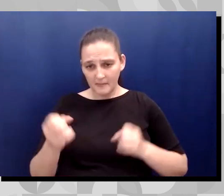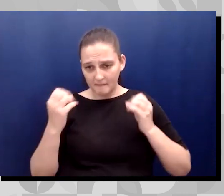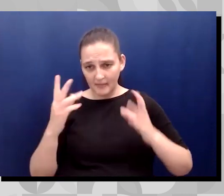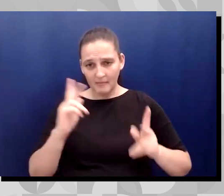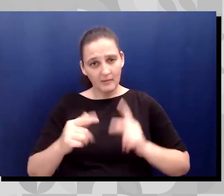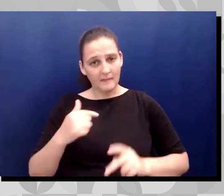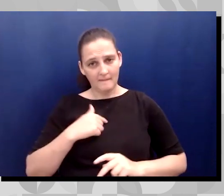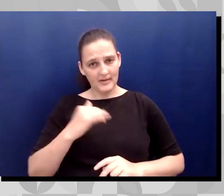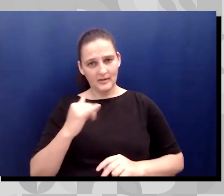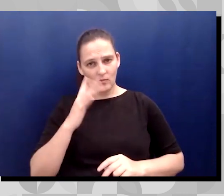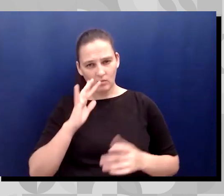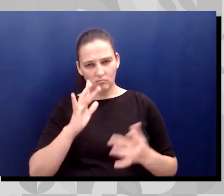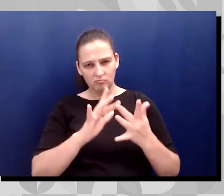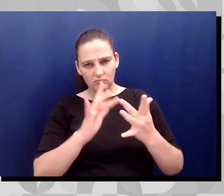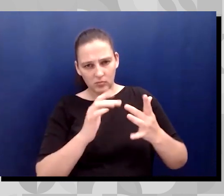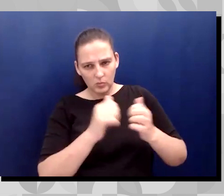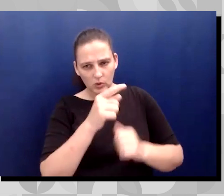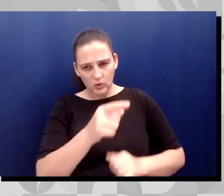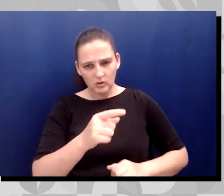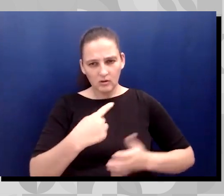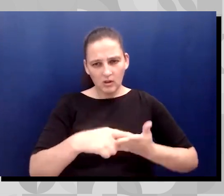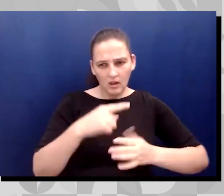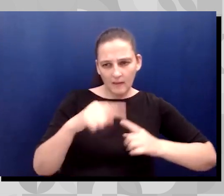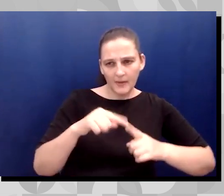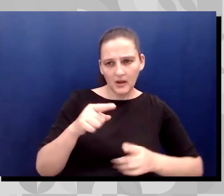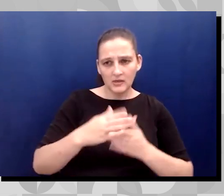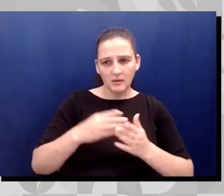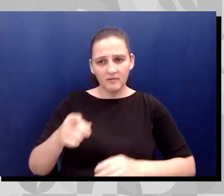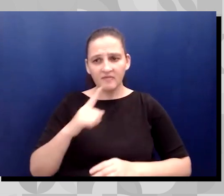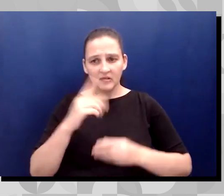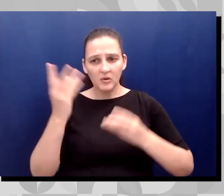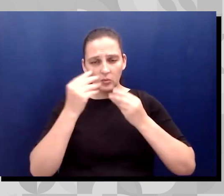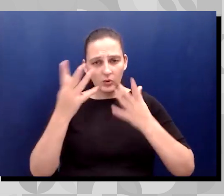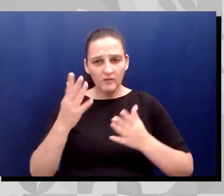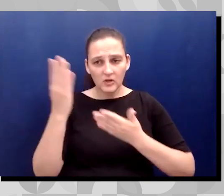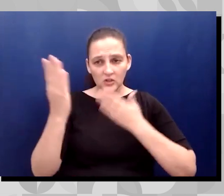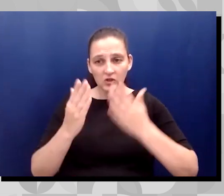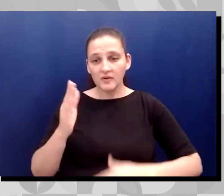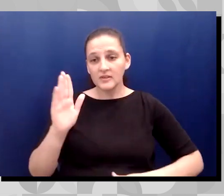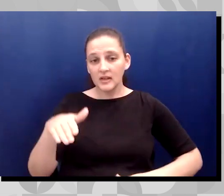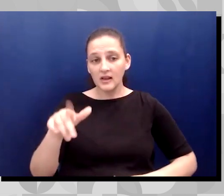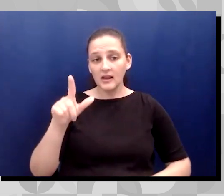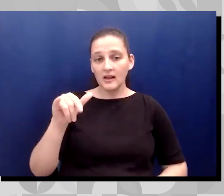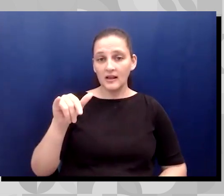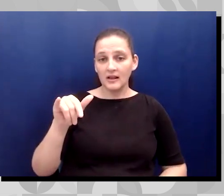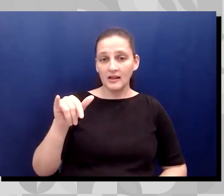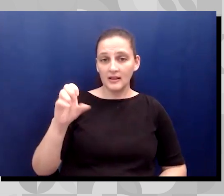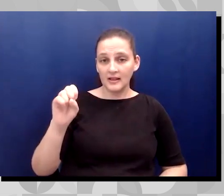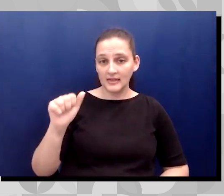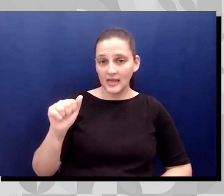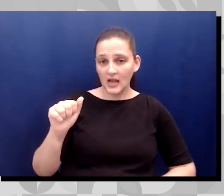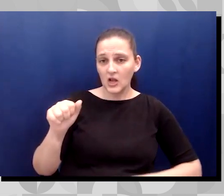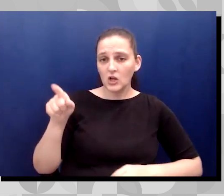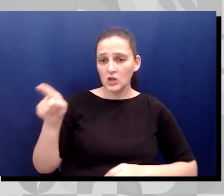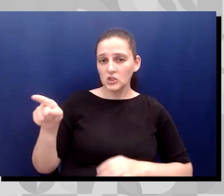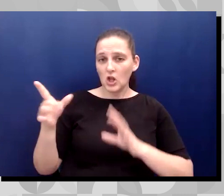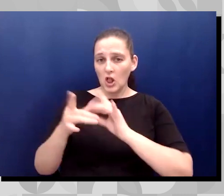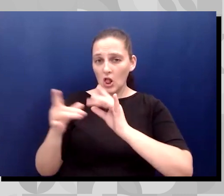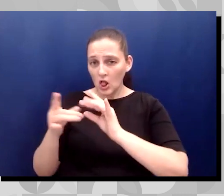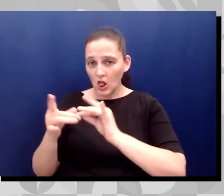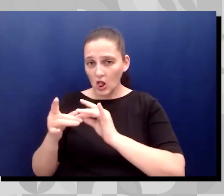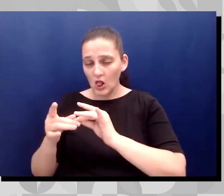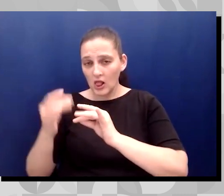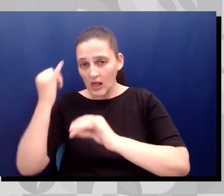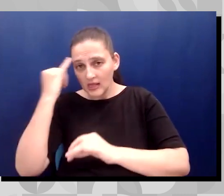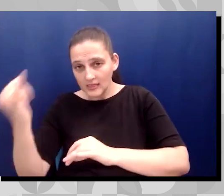some of these beautiful services and team as Lisa brought the idea to the table. as Lisa expanded